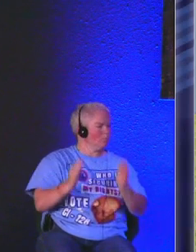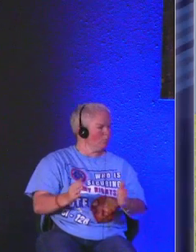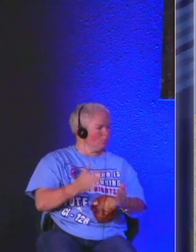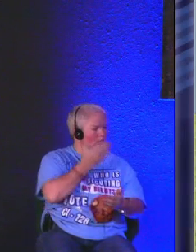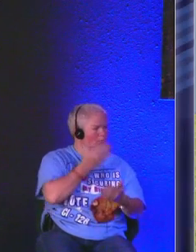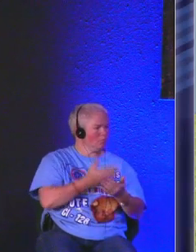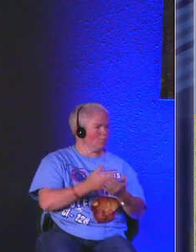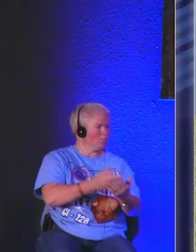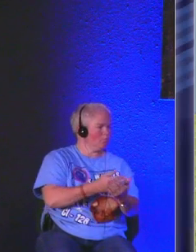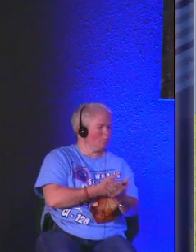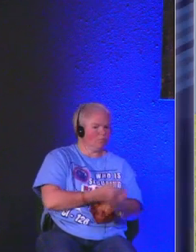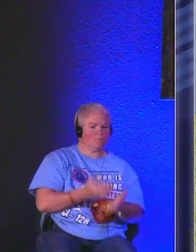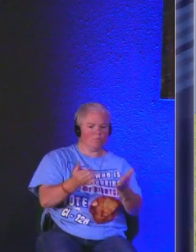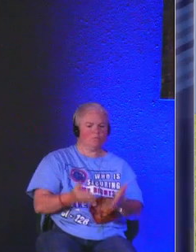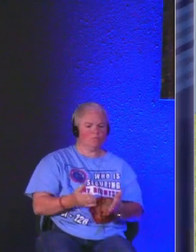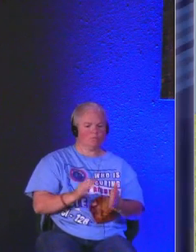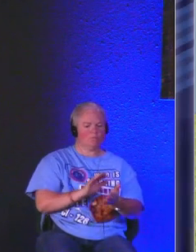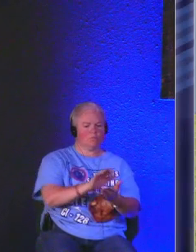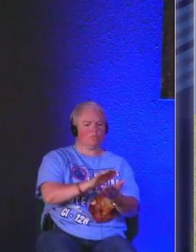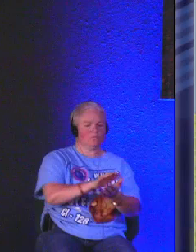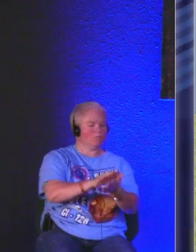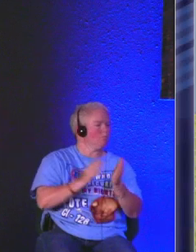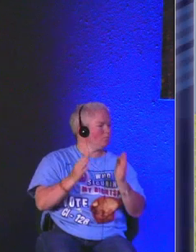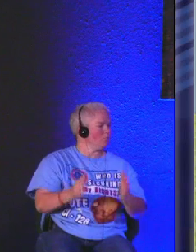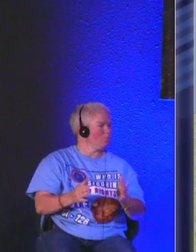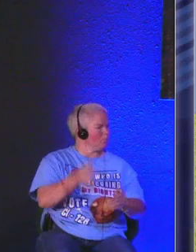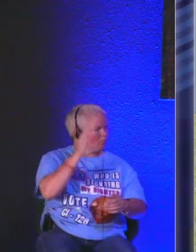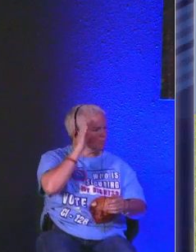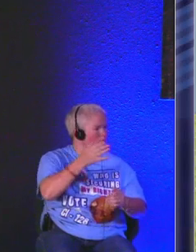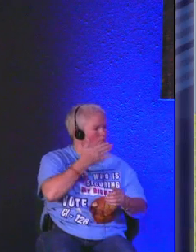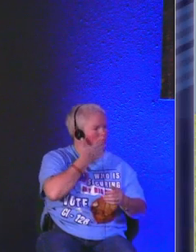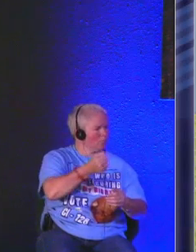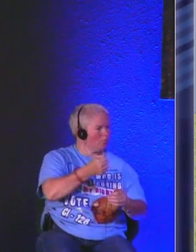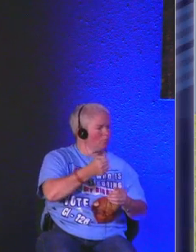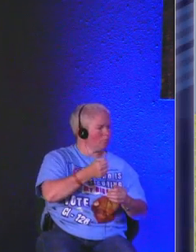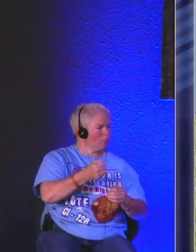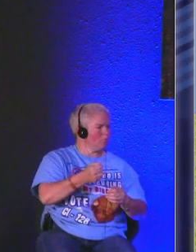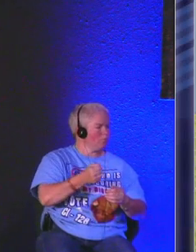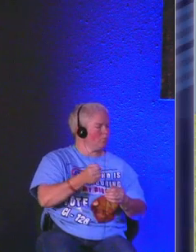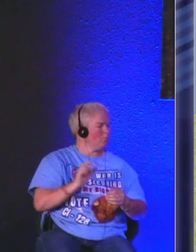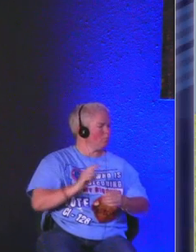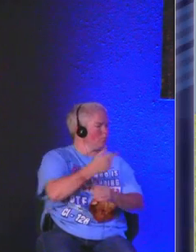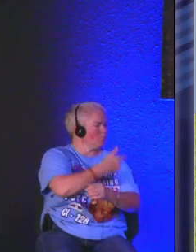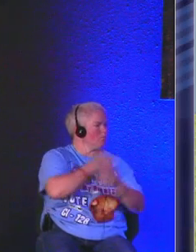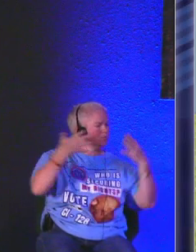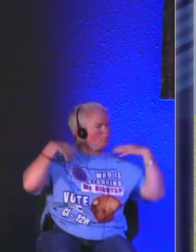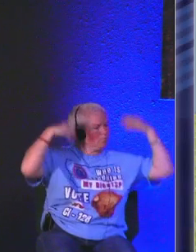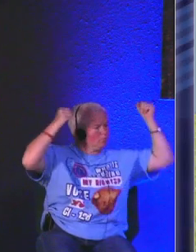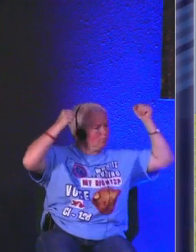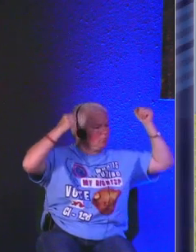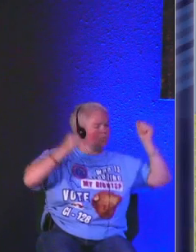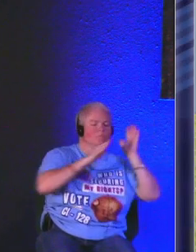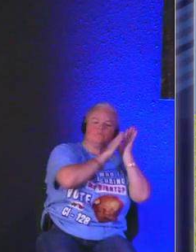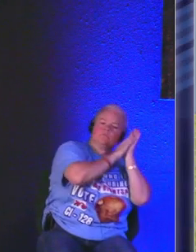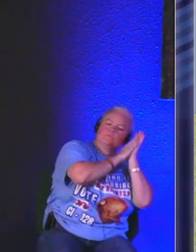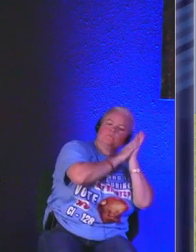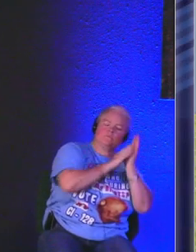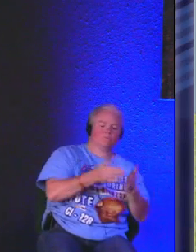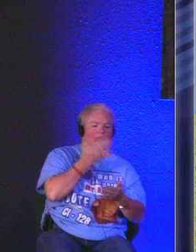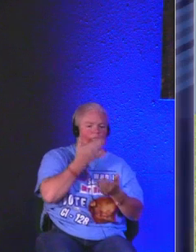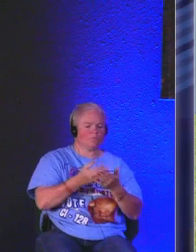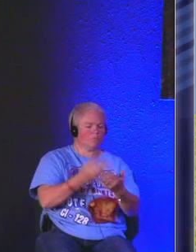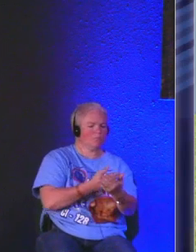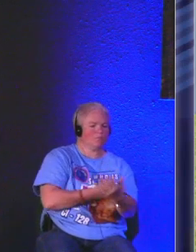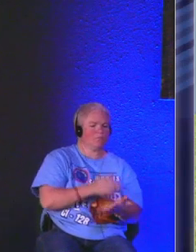will take care of us we can have confidence in the good shepherd we can find rest in the good